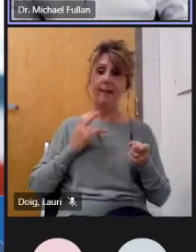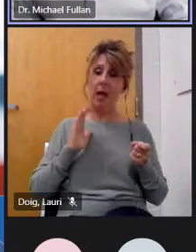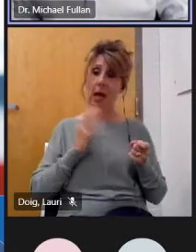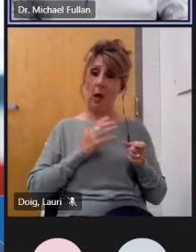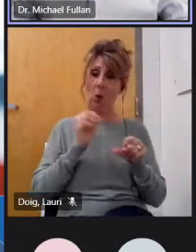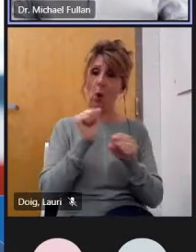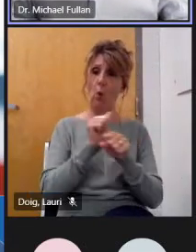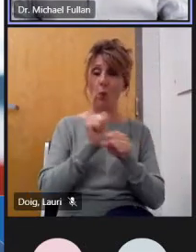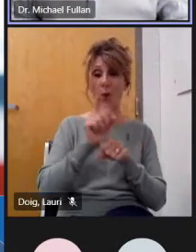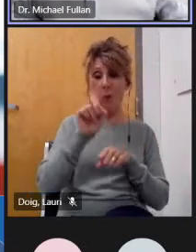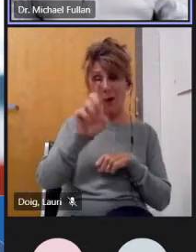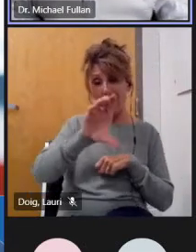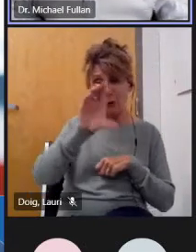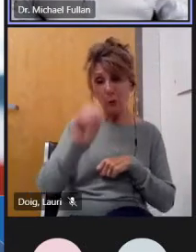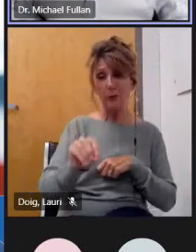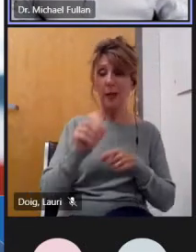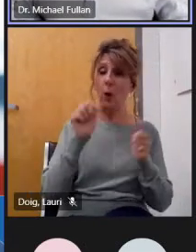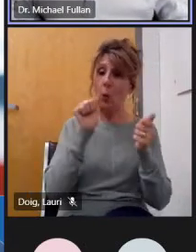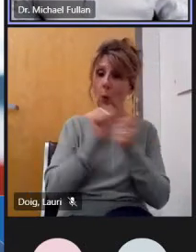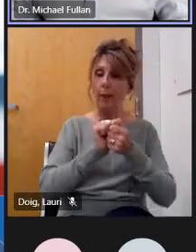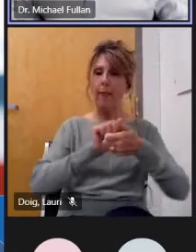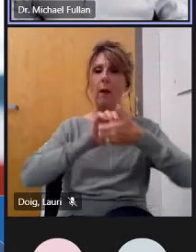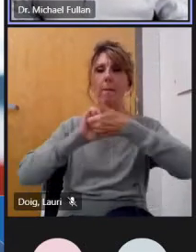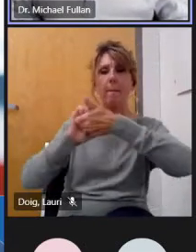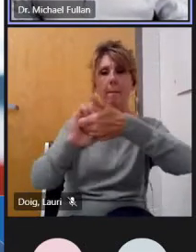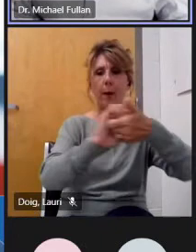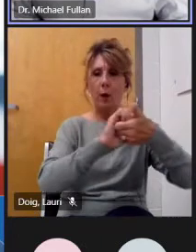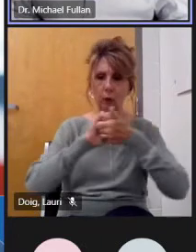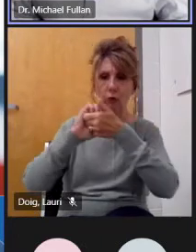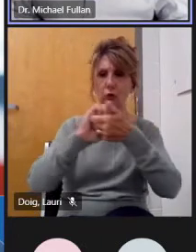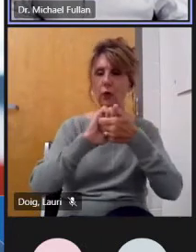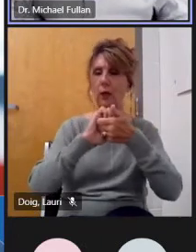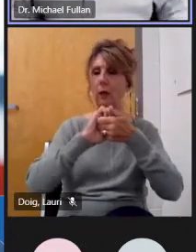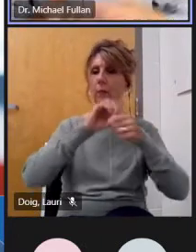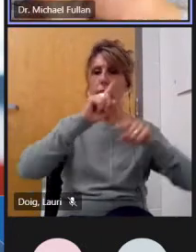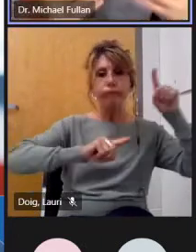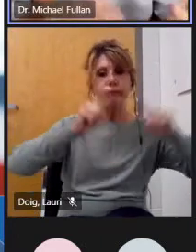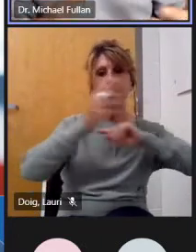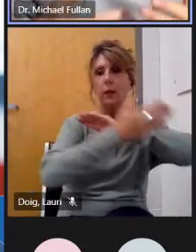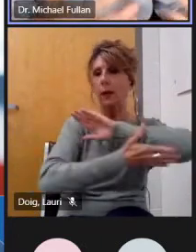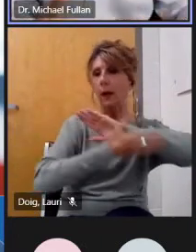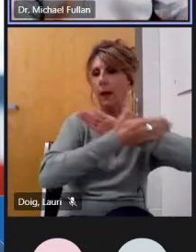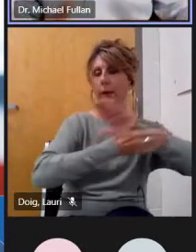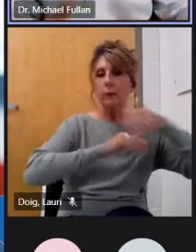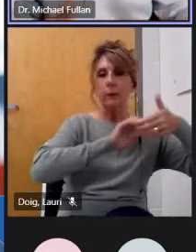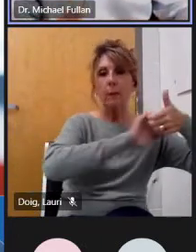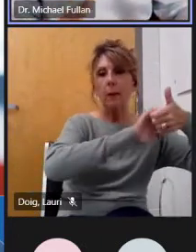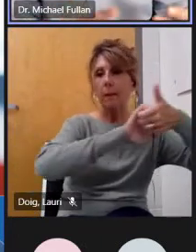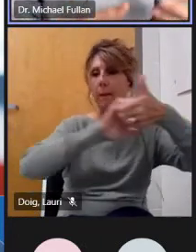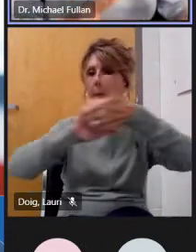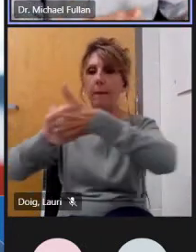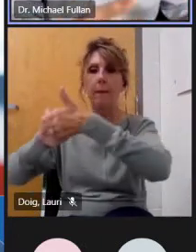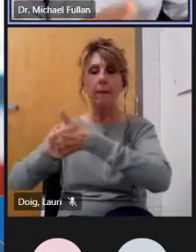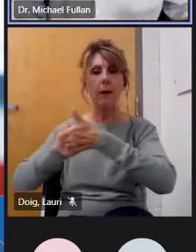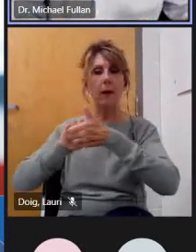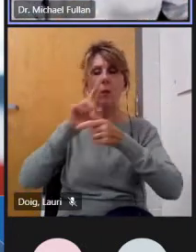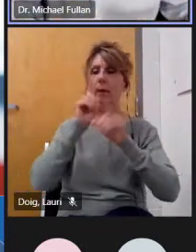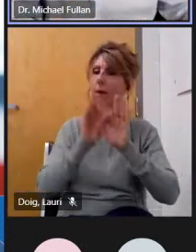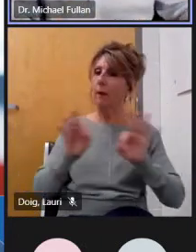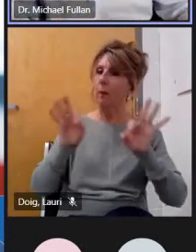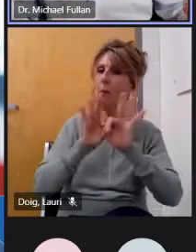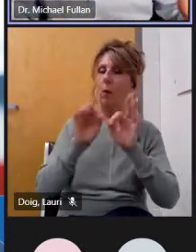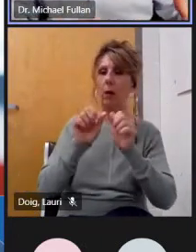chunks of the school system in different countries including the mental health side where we're whenever we do something it's jointly